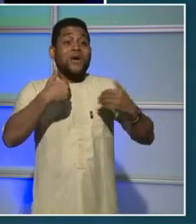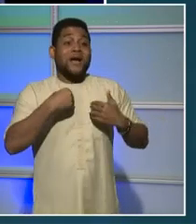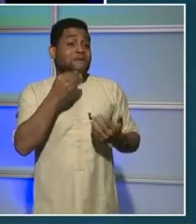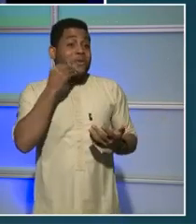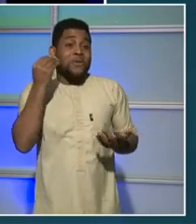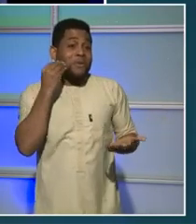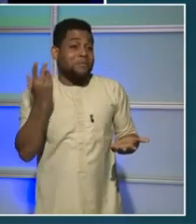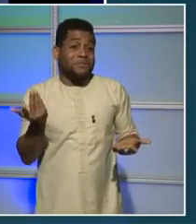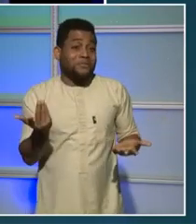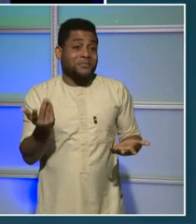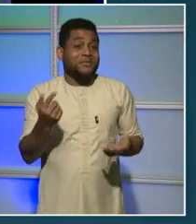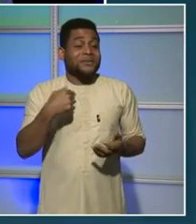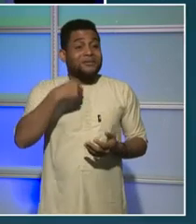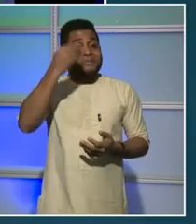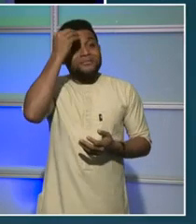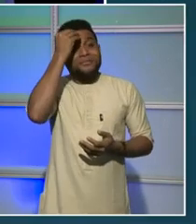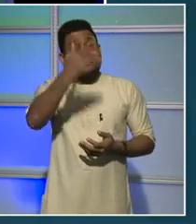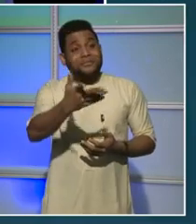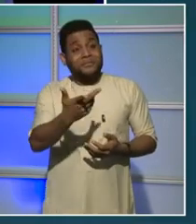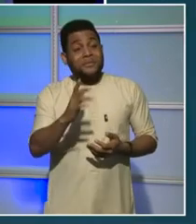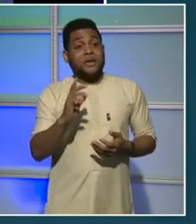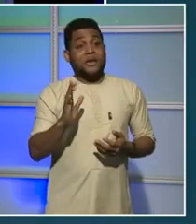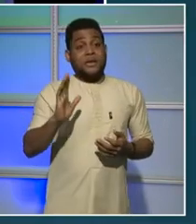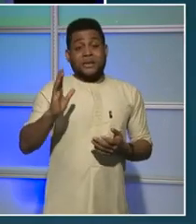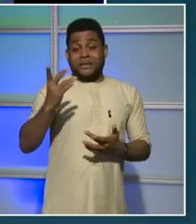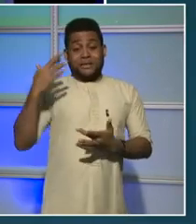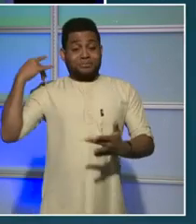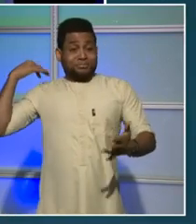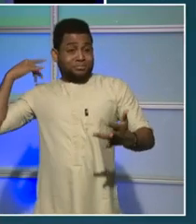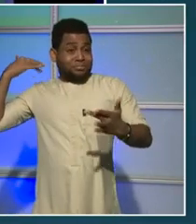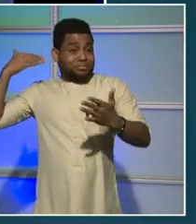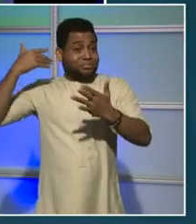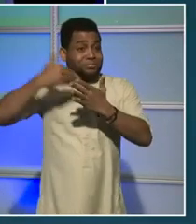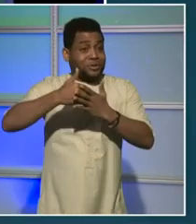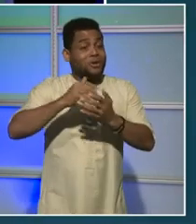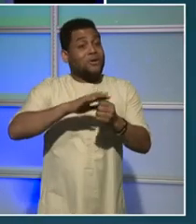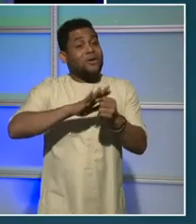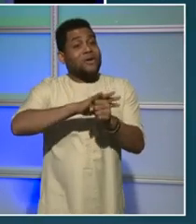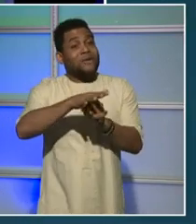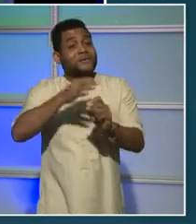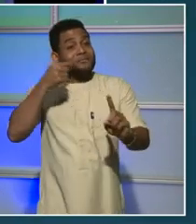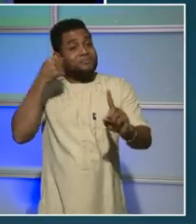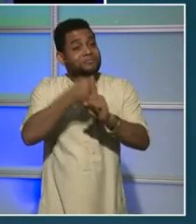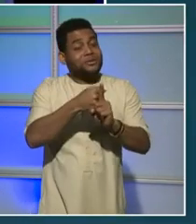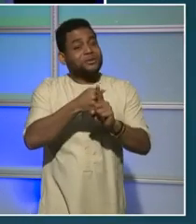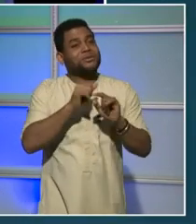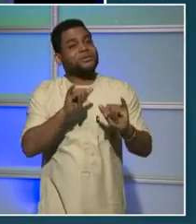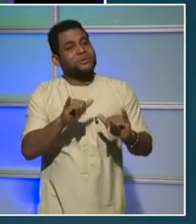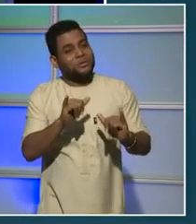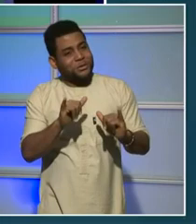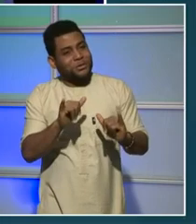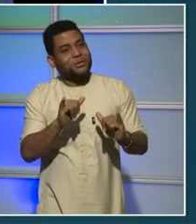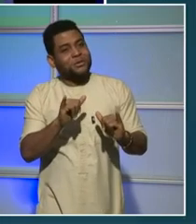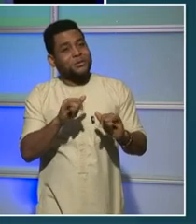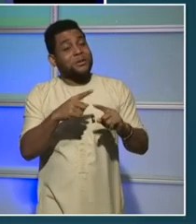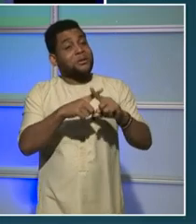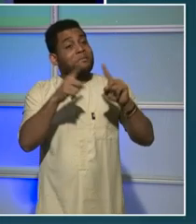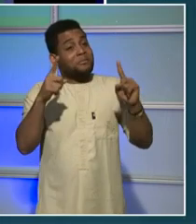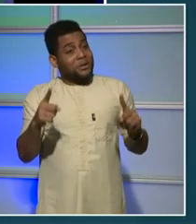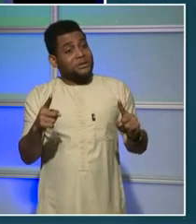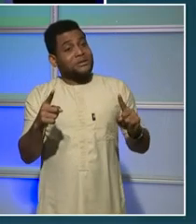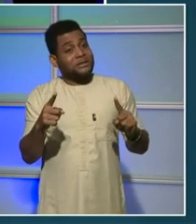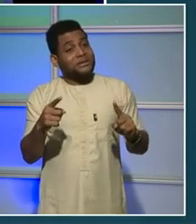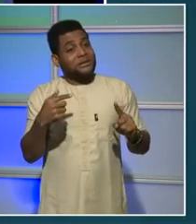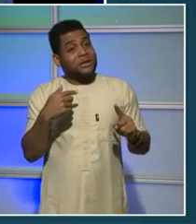pandemic has upended our lives in some ways. We talked about the public safety ecosystem, but our homeless services system